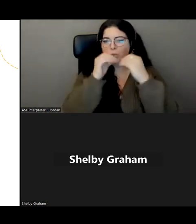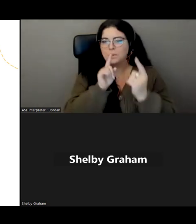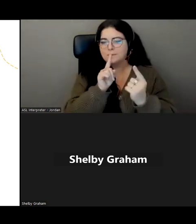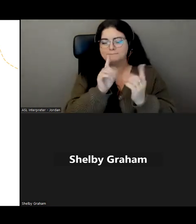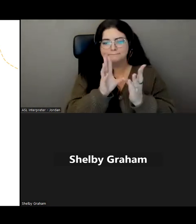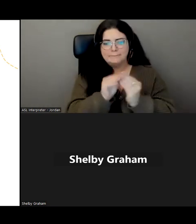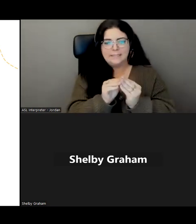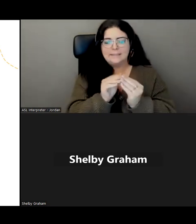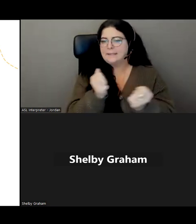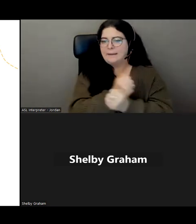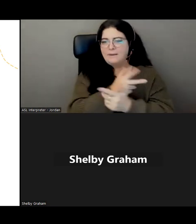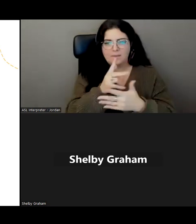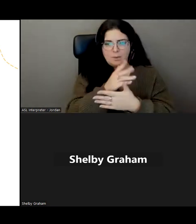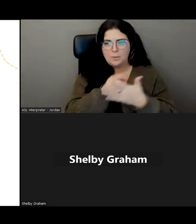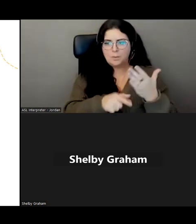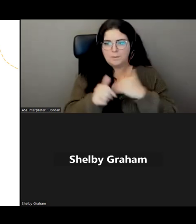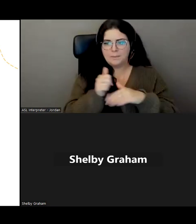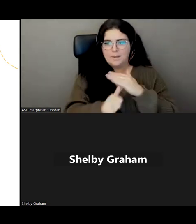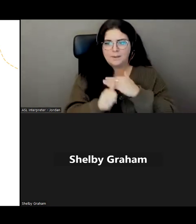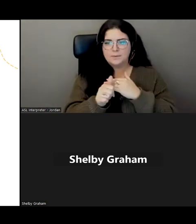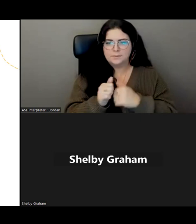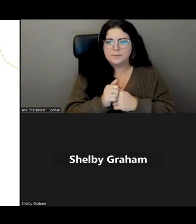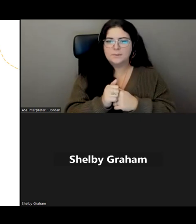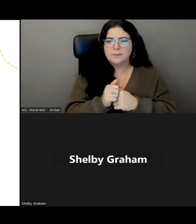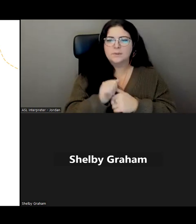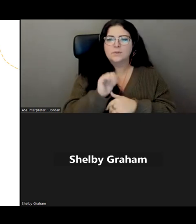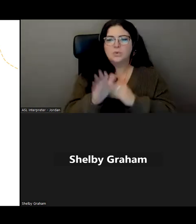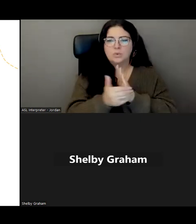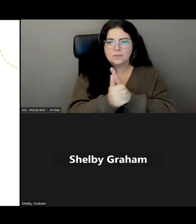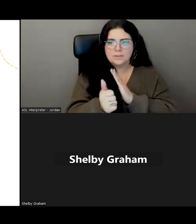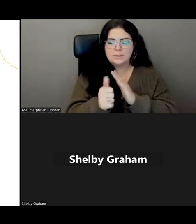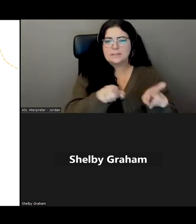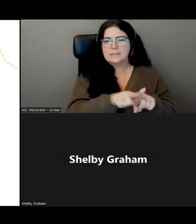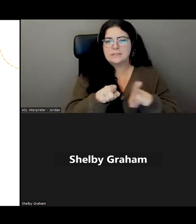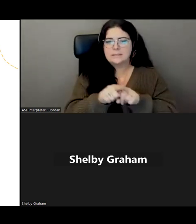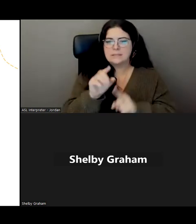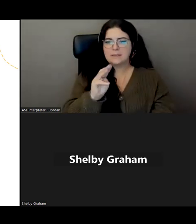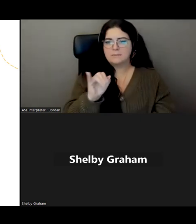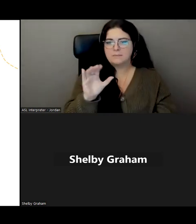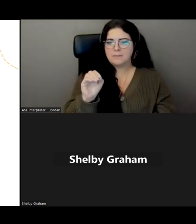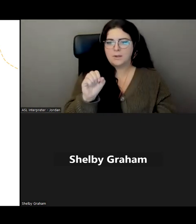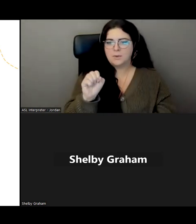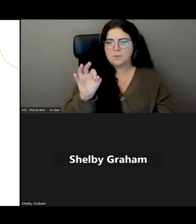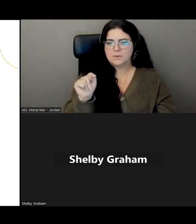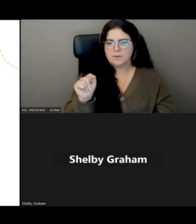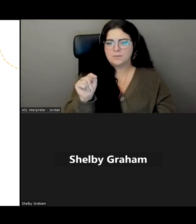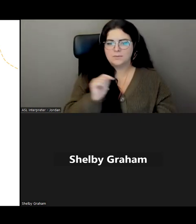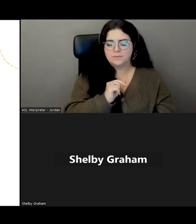think of with Google and those skills are transferable with Microsoft. We offer those types of classes.